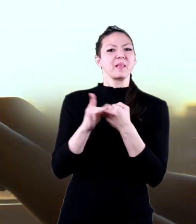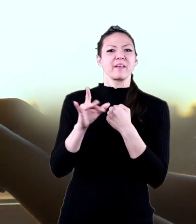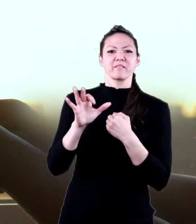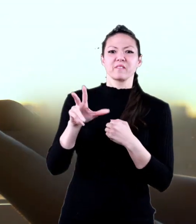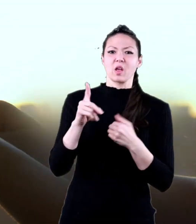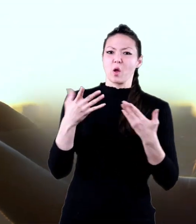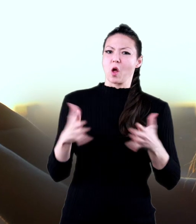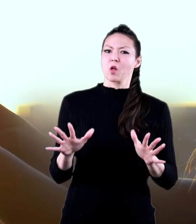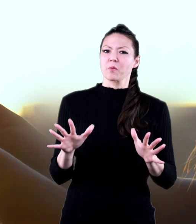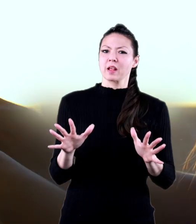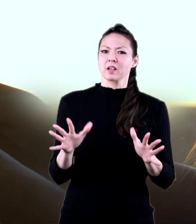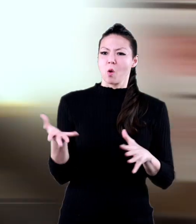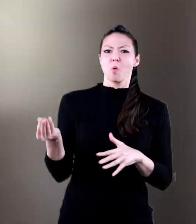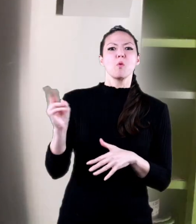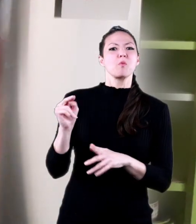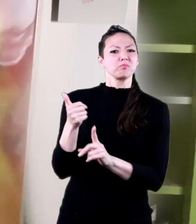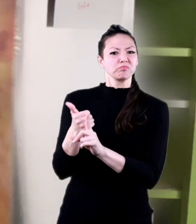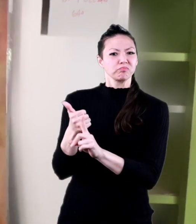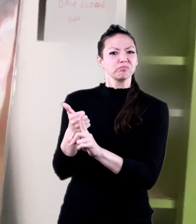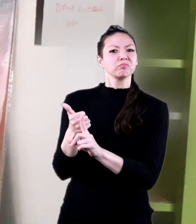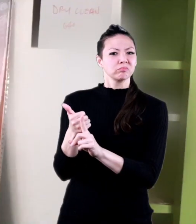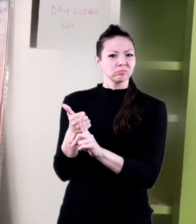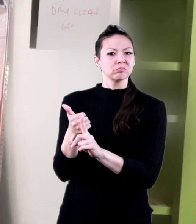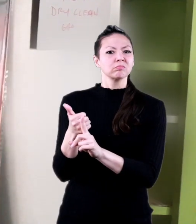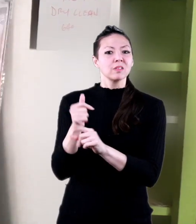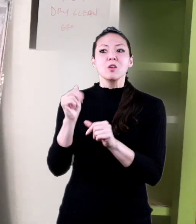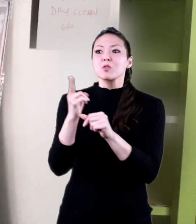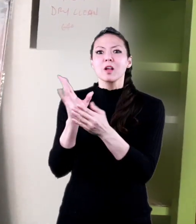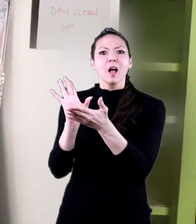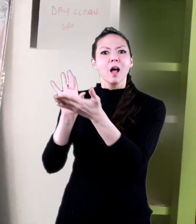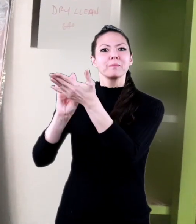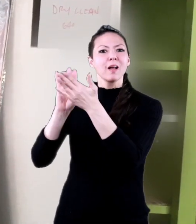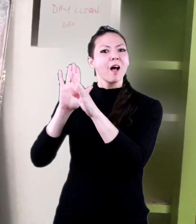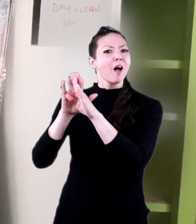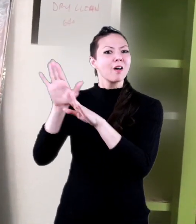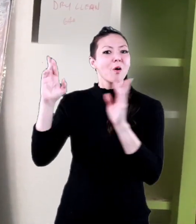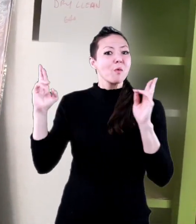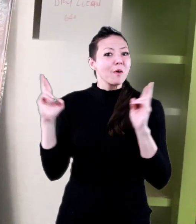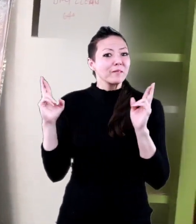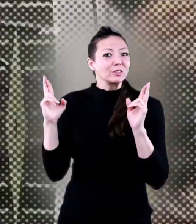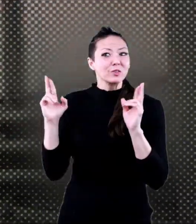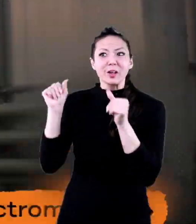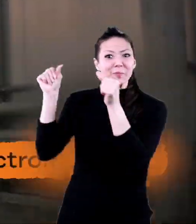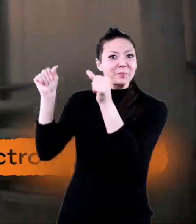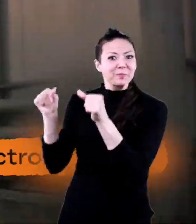magnetic fields, like the magnets you use on your refrigerator.